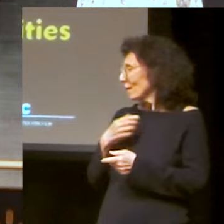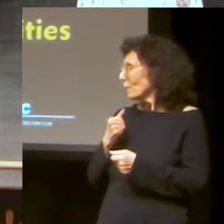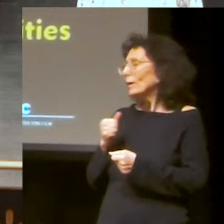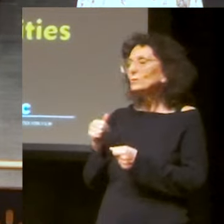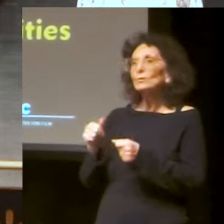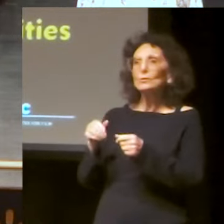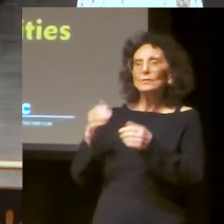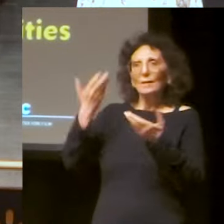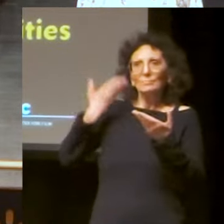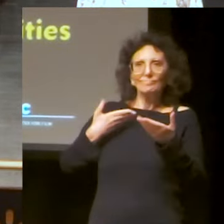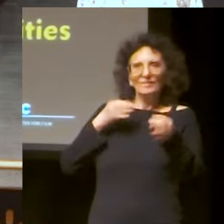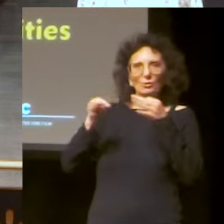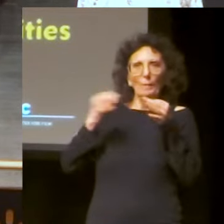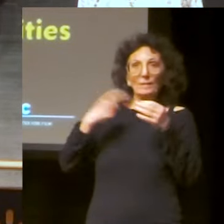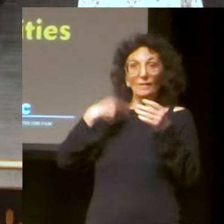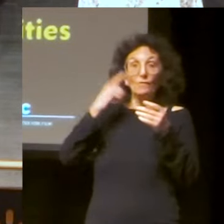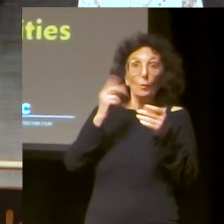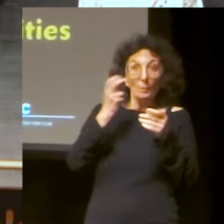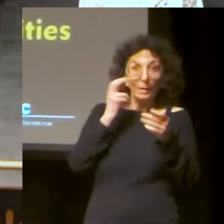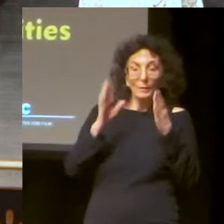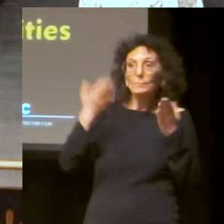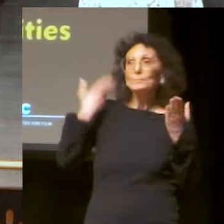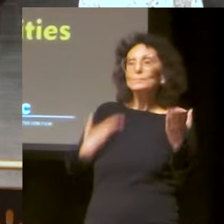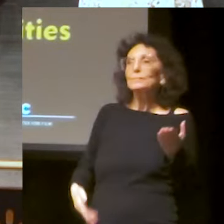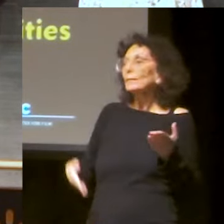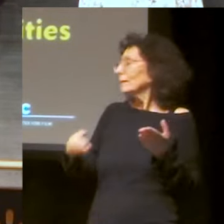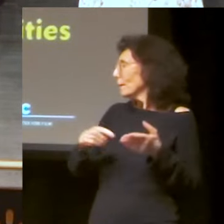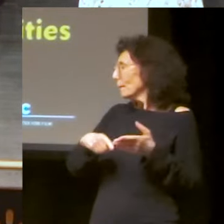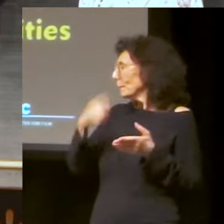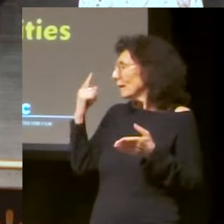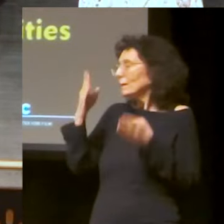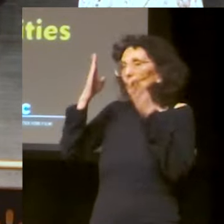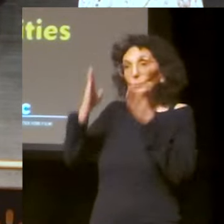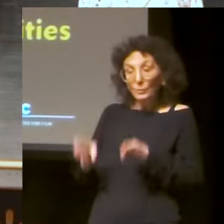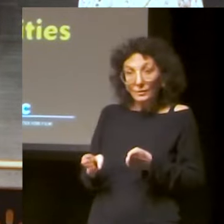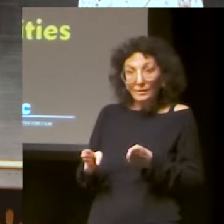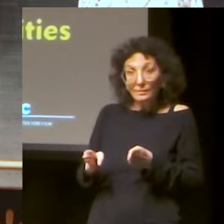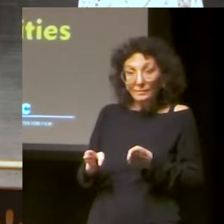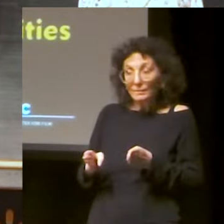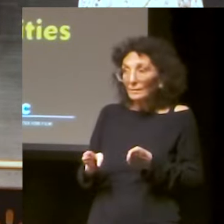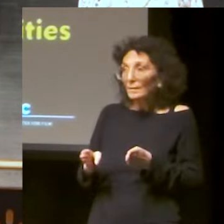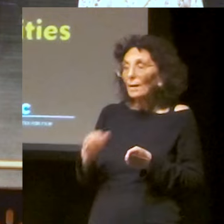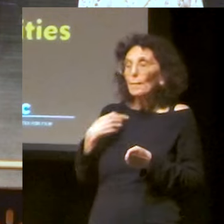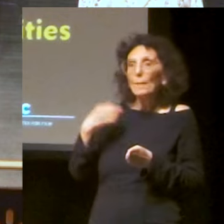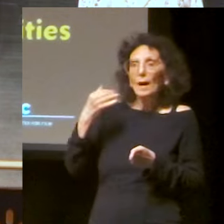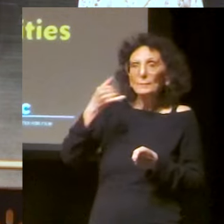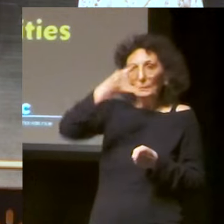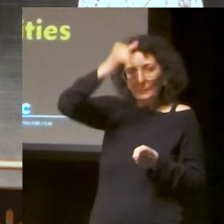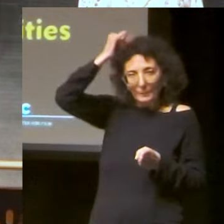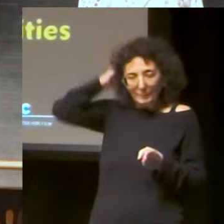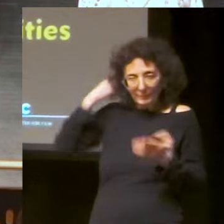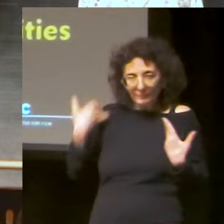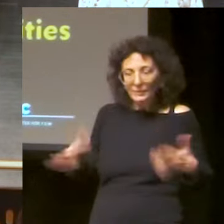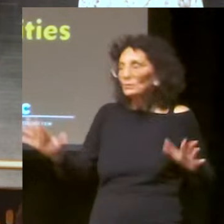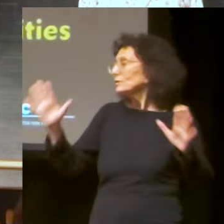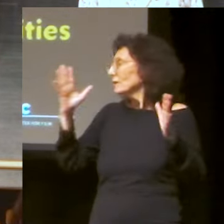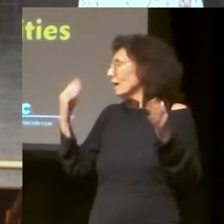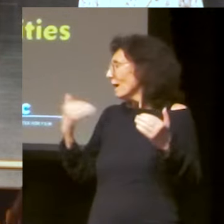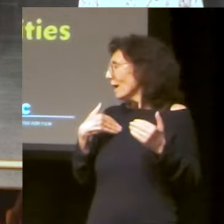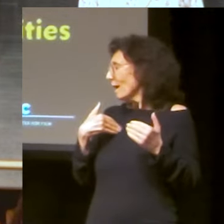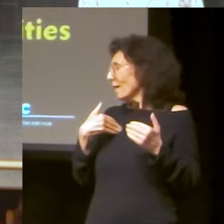Welcome everyone. Just for some quick description, self-description,